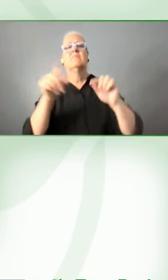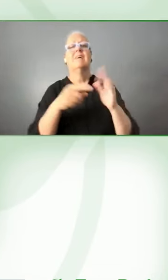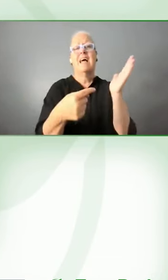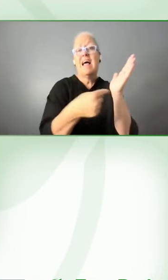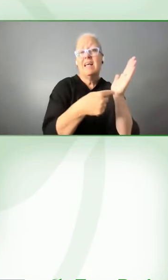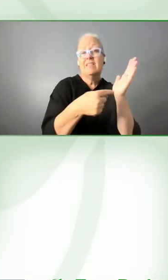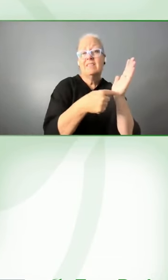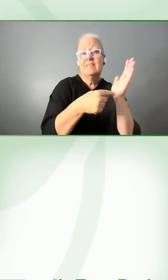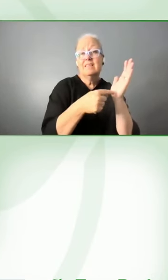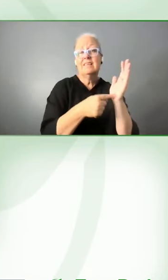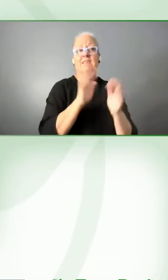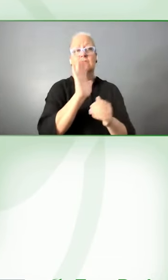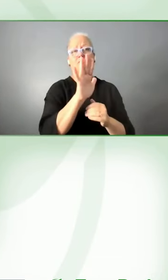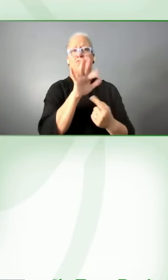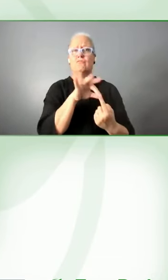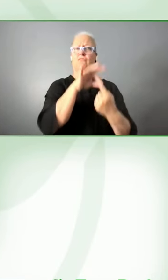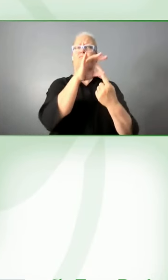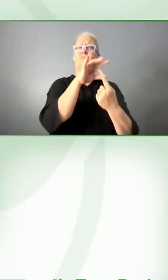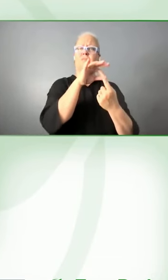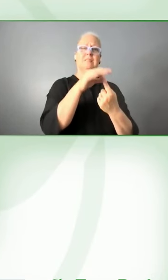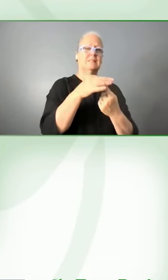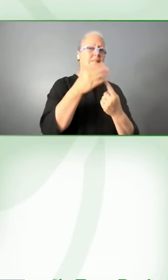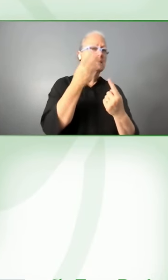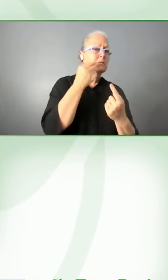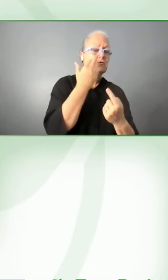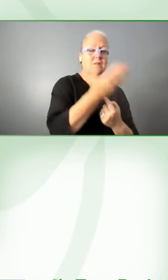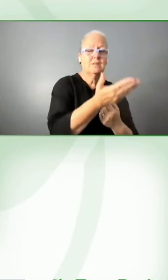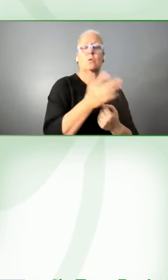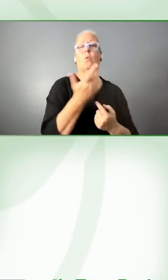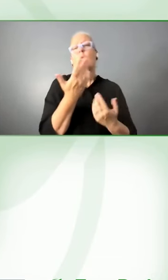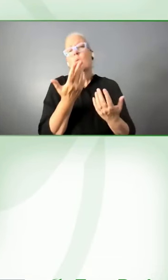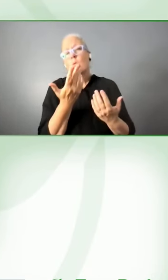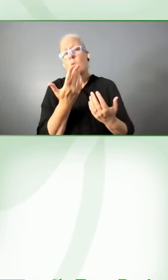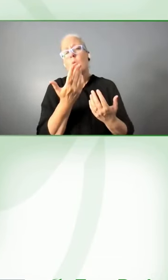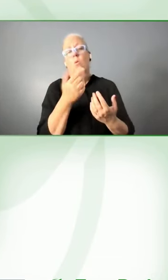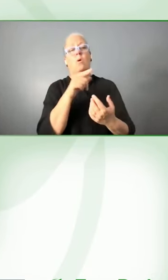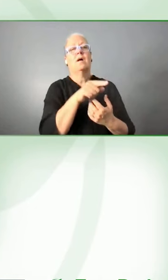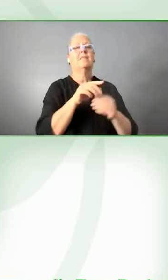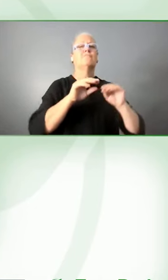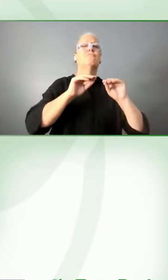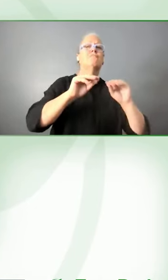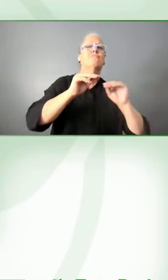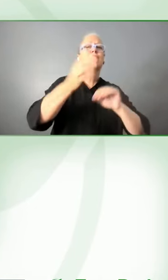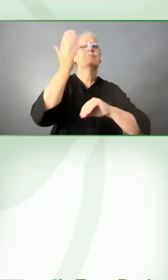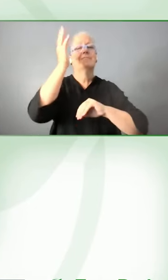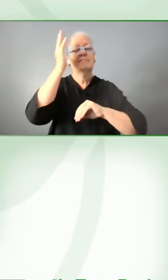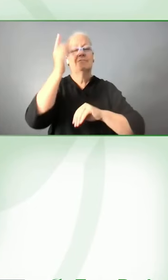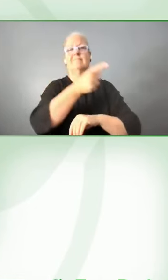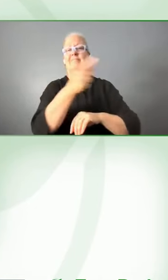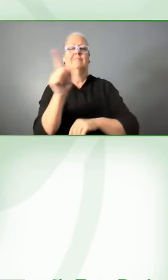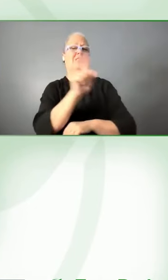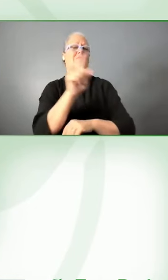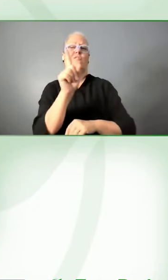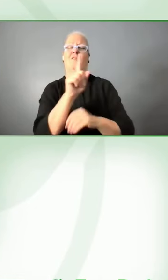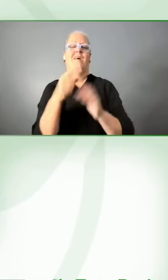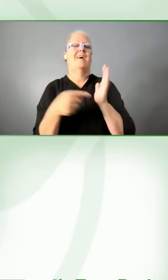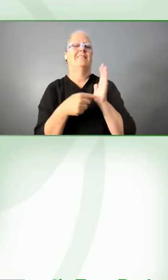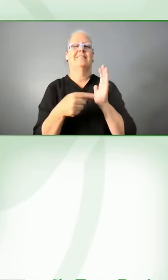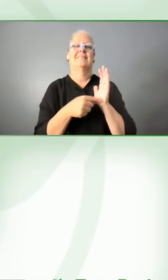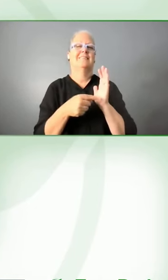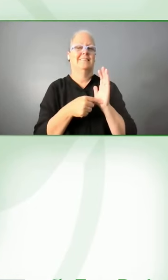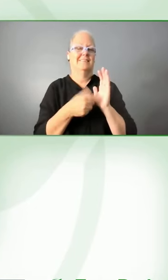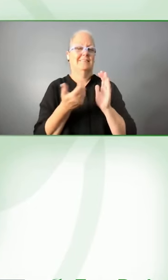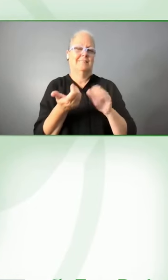for non-IT audience. The biggest achievement for us is the second place in